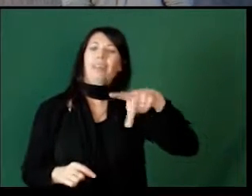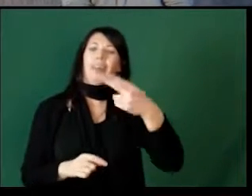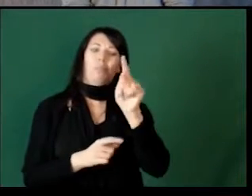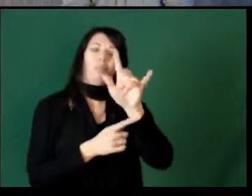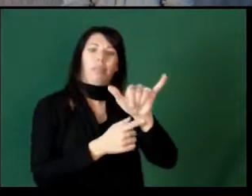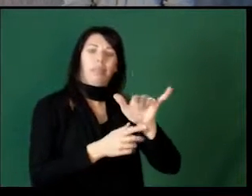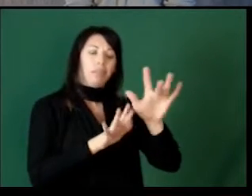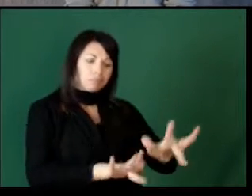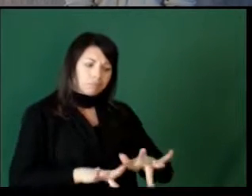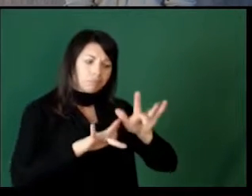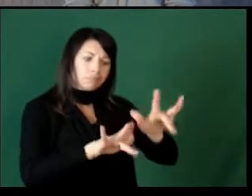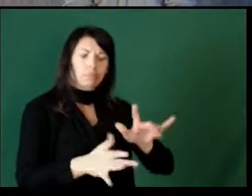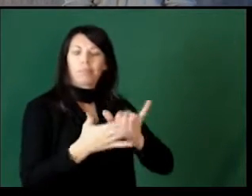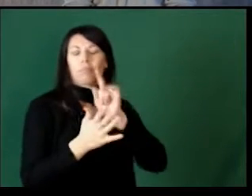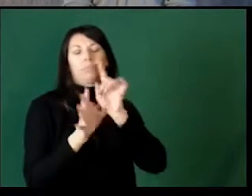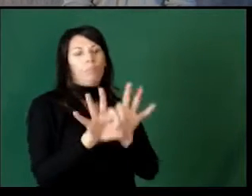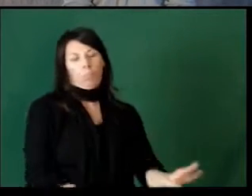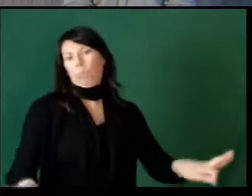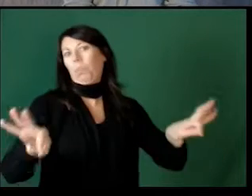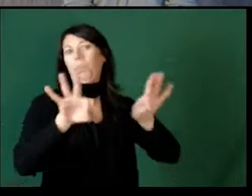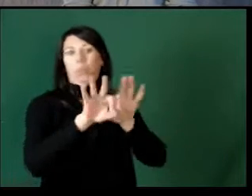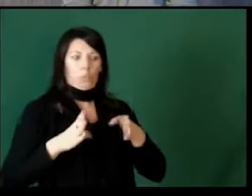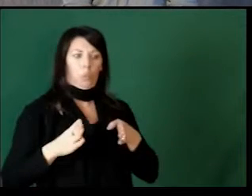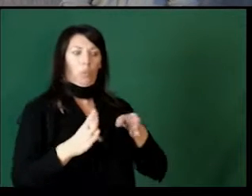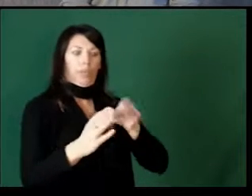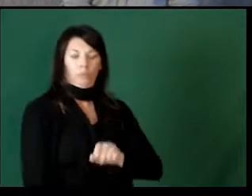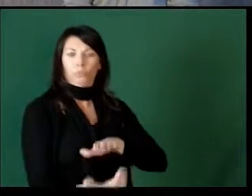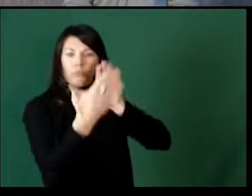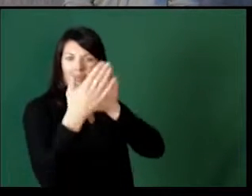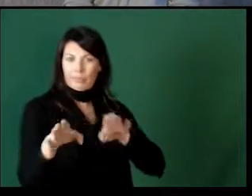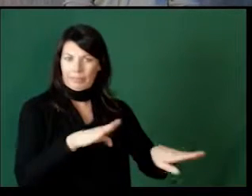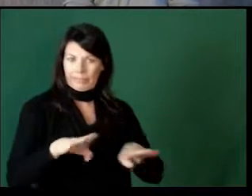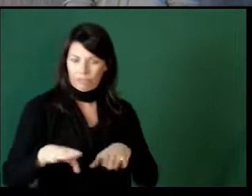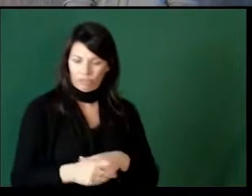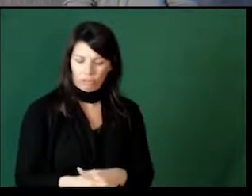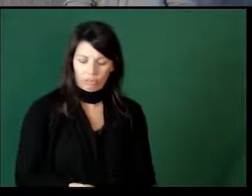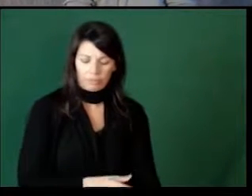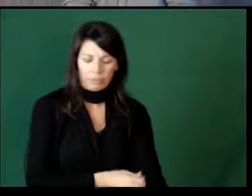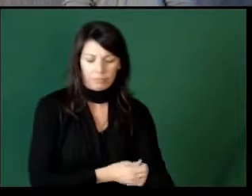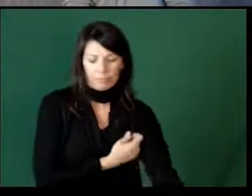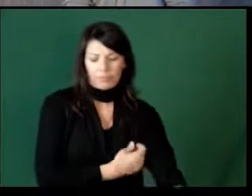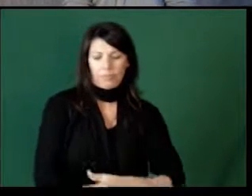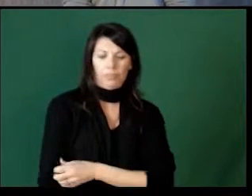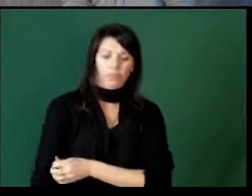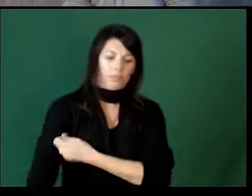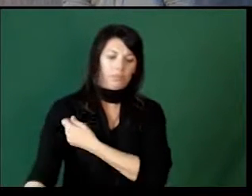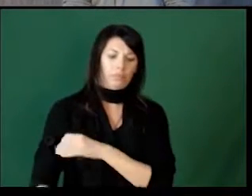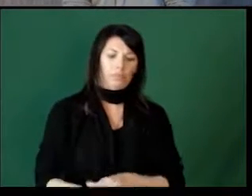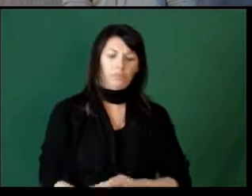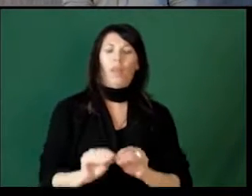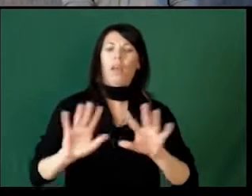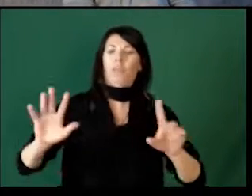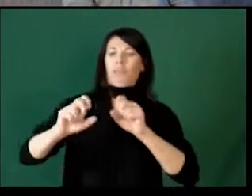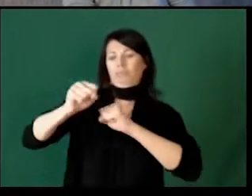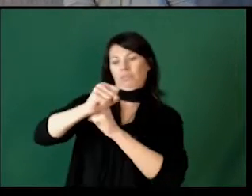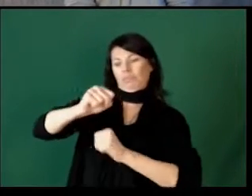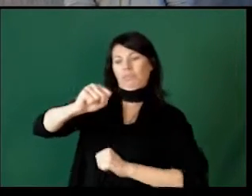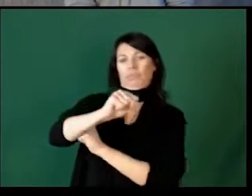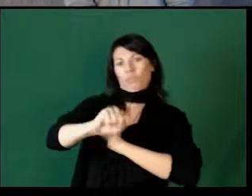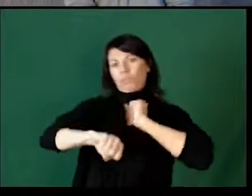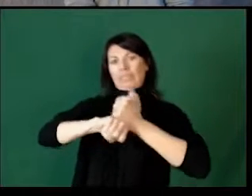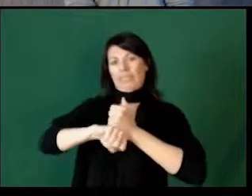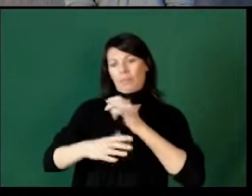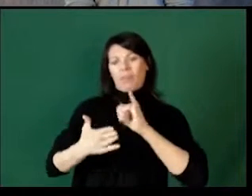empathy is a really important step in addressing behavior. Obviously, part of this is setting